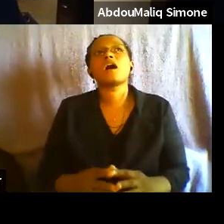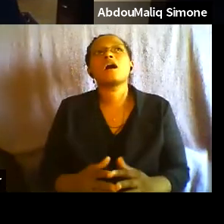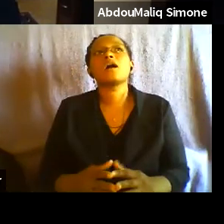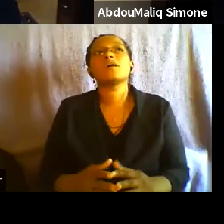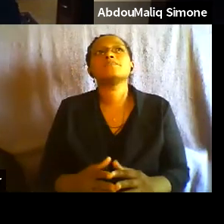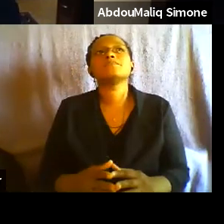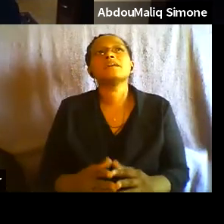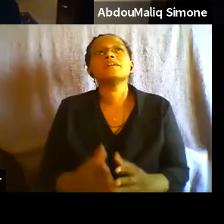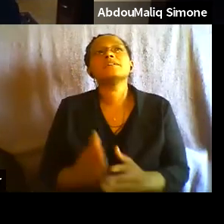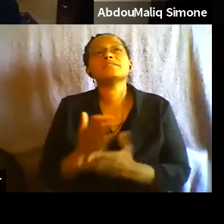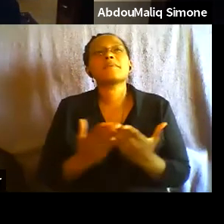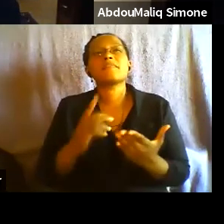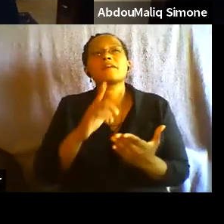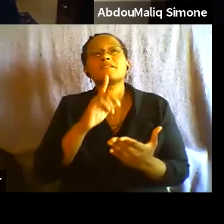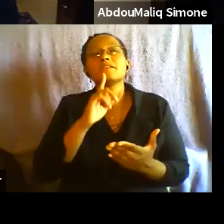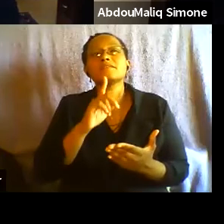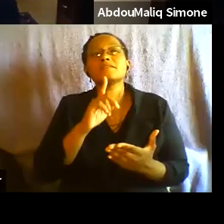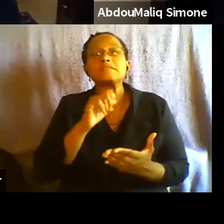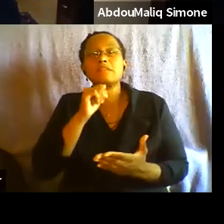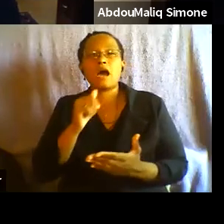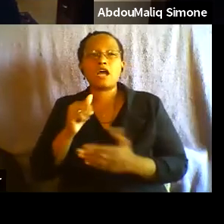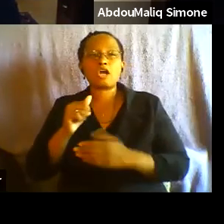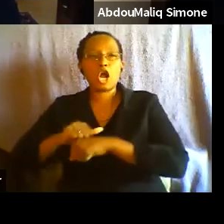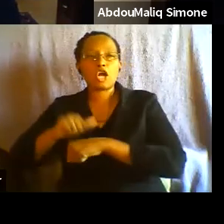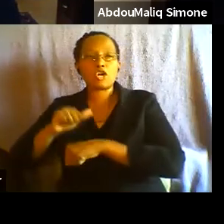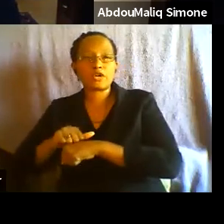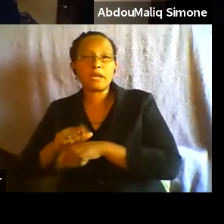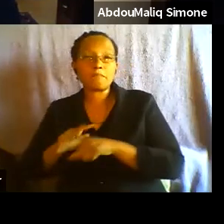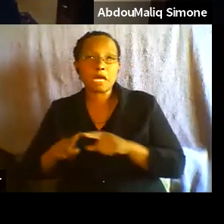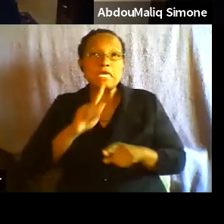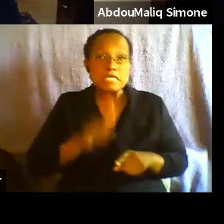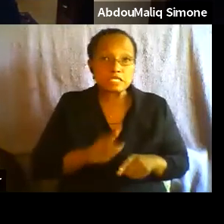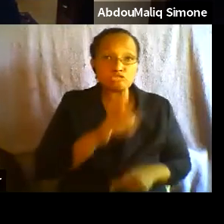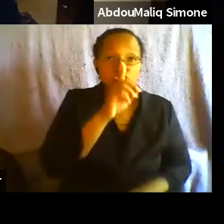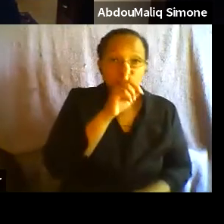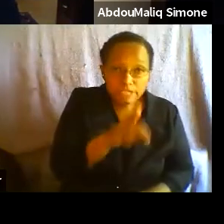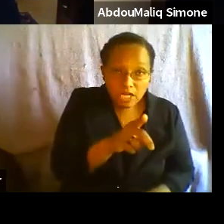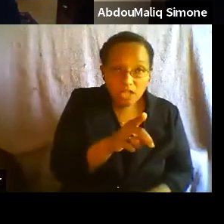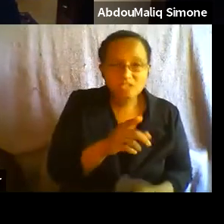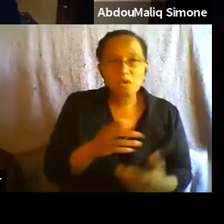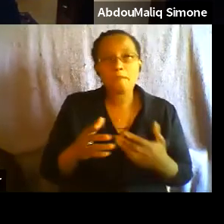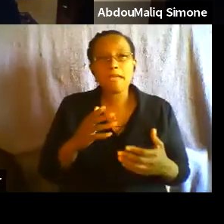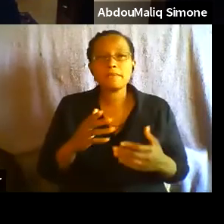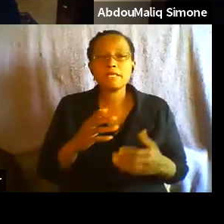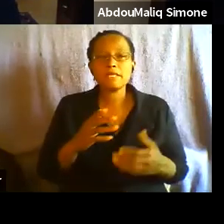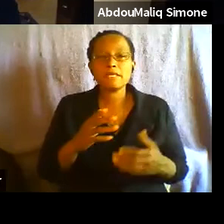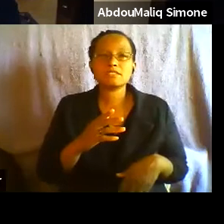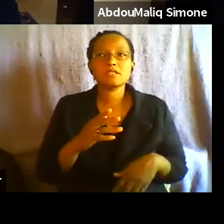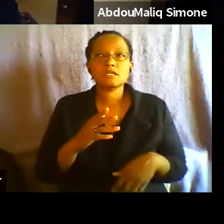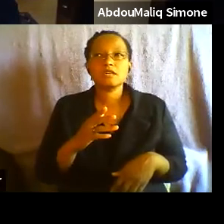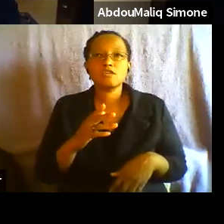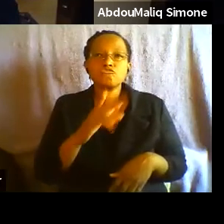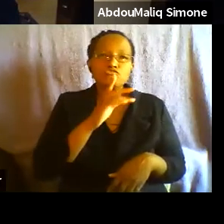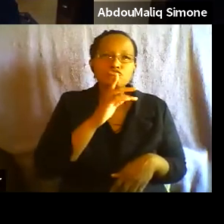and yet absolutely real, or maybe it's material, but we can't necessarily touch it. And that's the infrastructure of feeling,